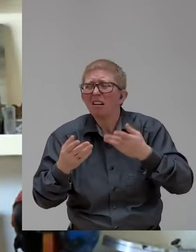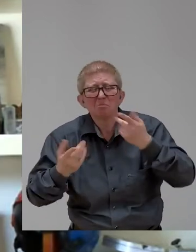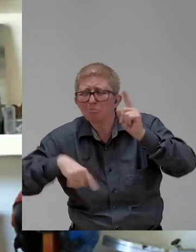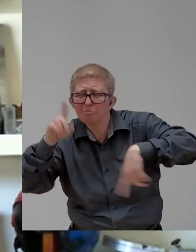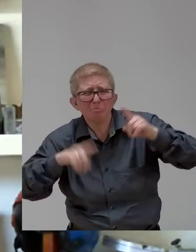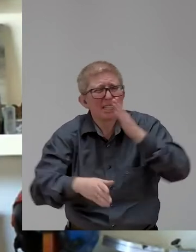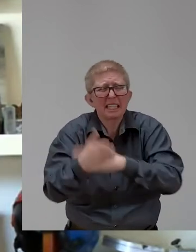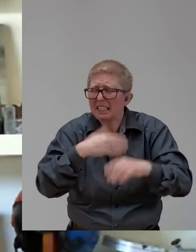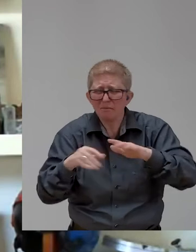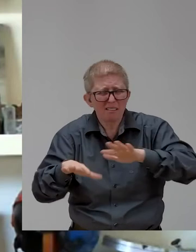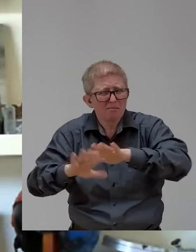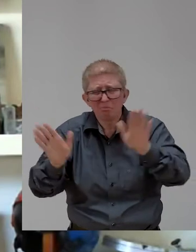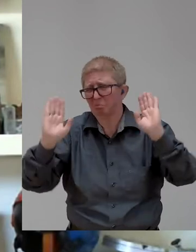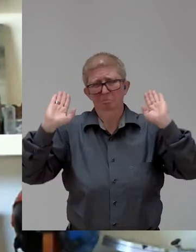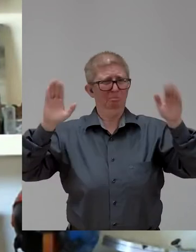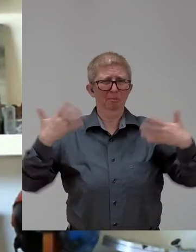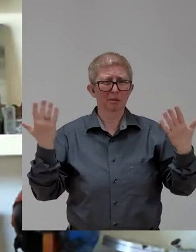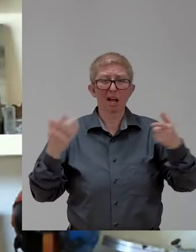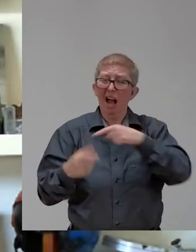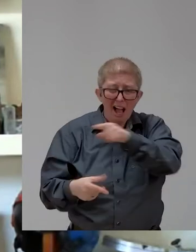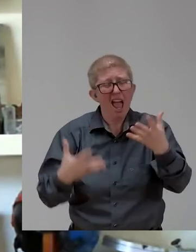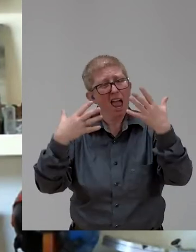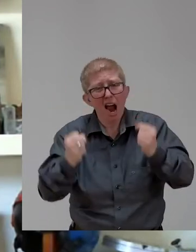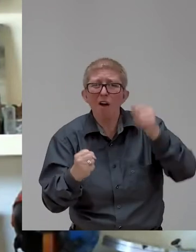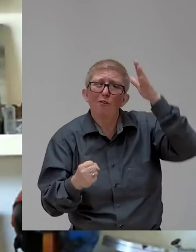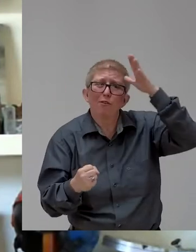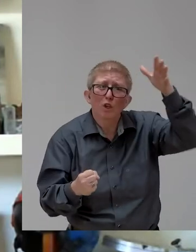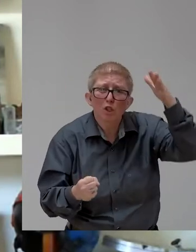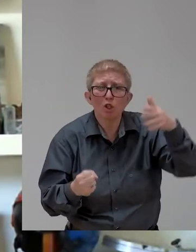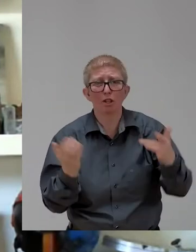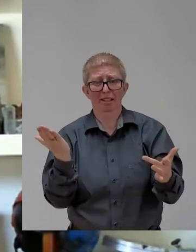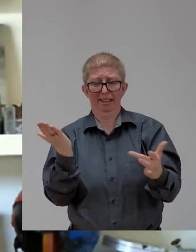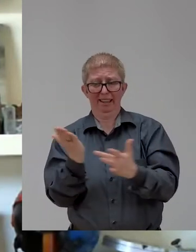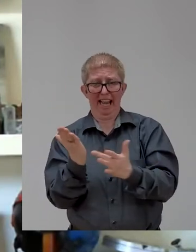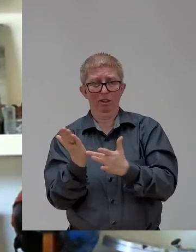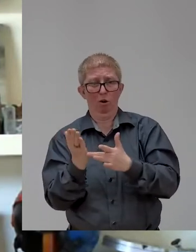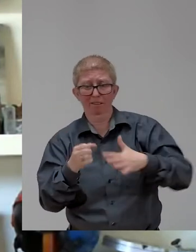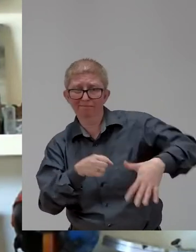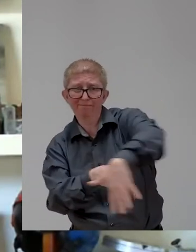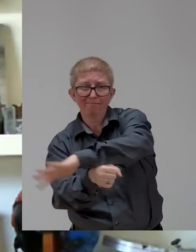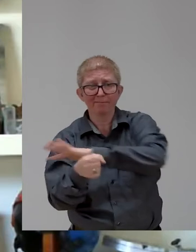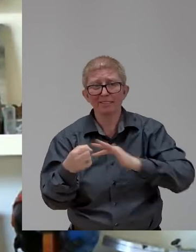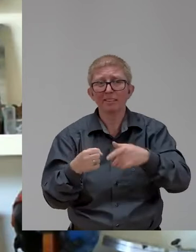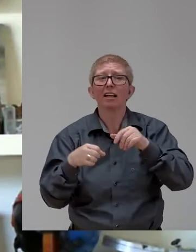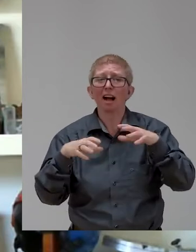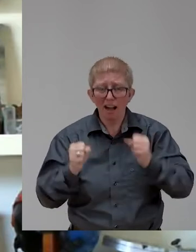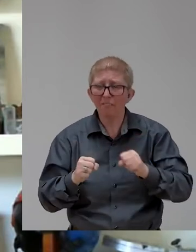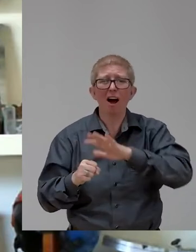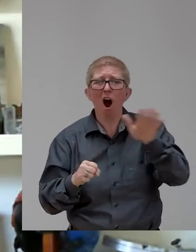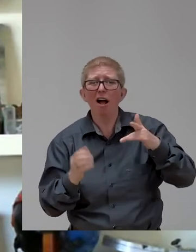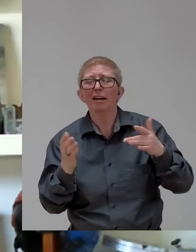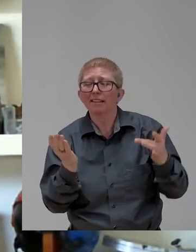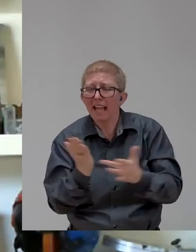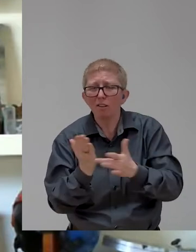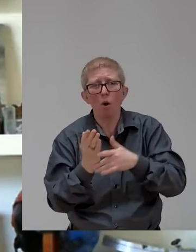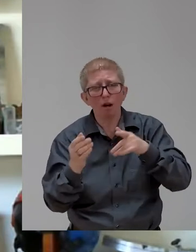in the future, tech era, all technologies fully accessible in